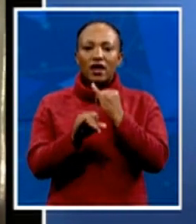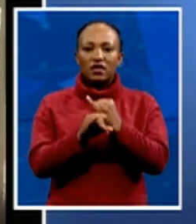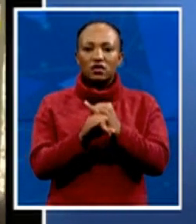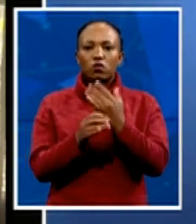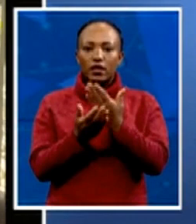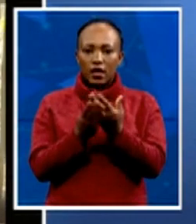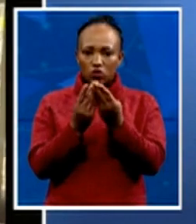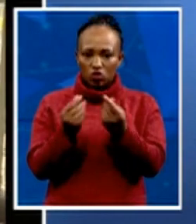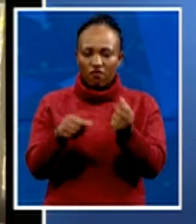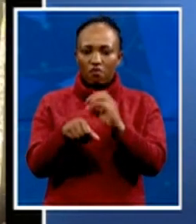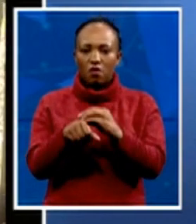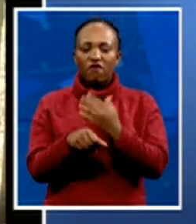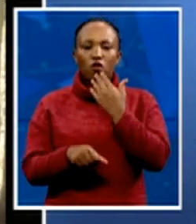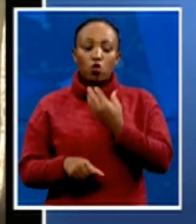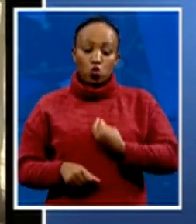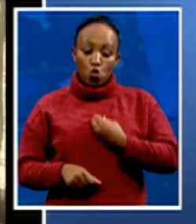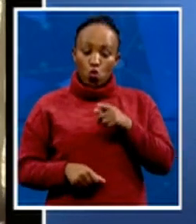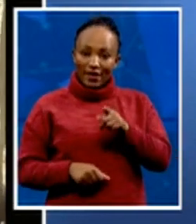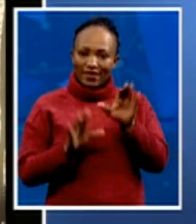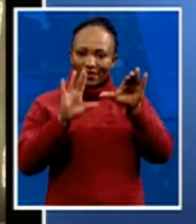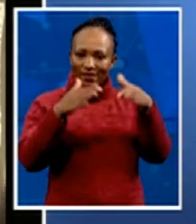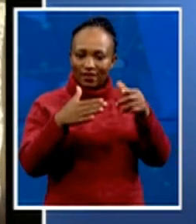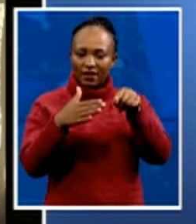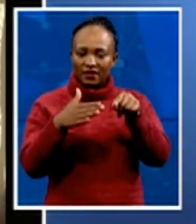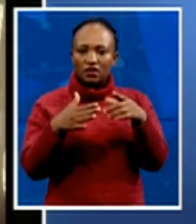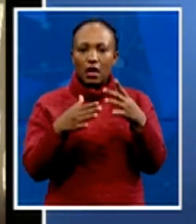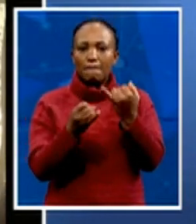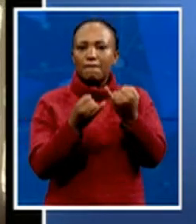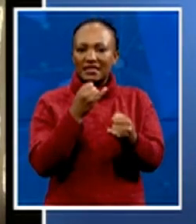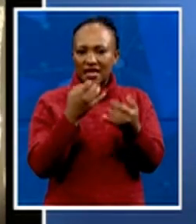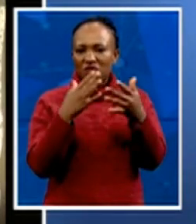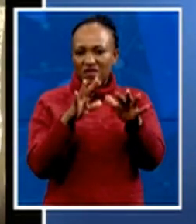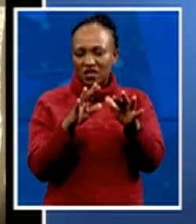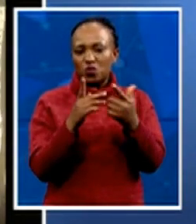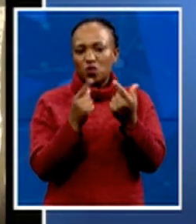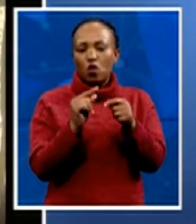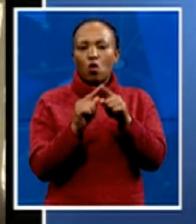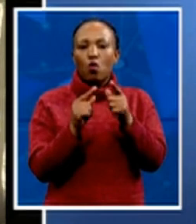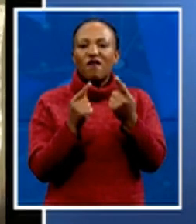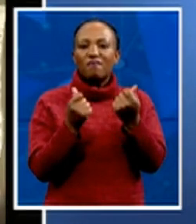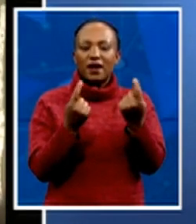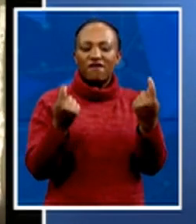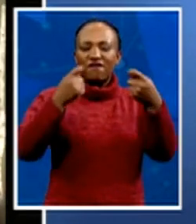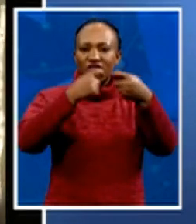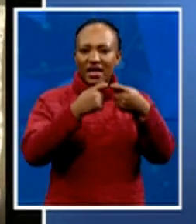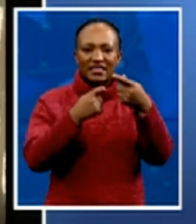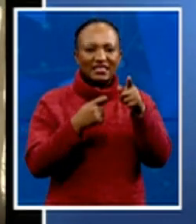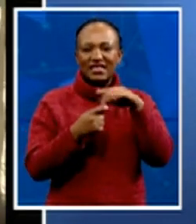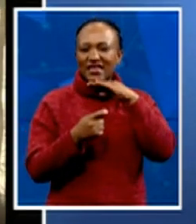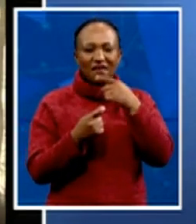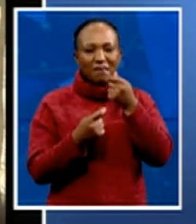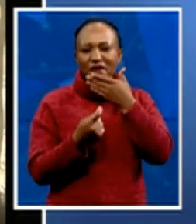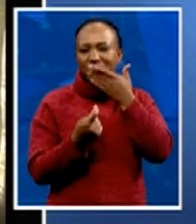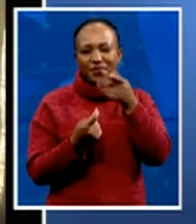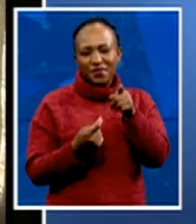been sort of the mistake that we've made. The issues of funding of that institution are very inadequate. But really, what we need to be focusing on is